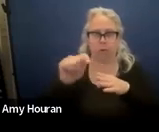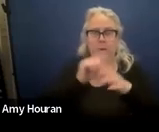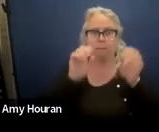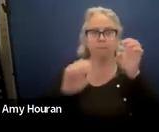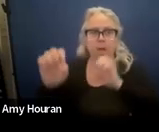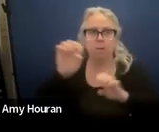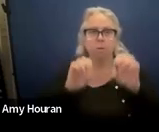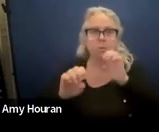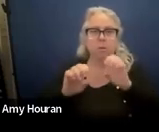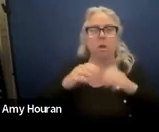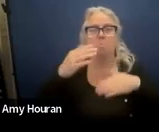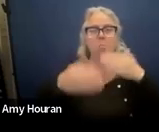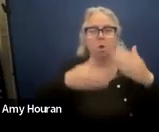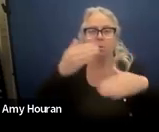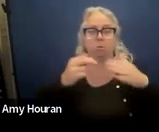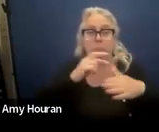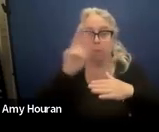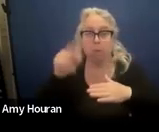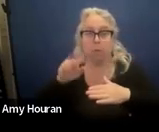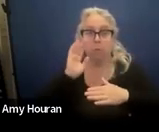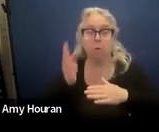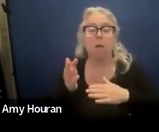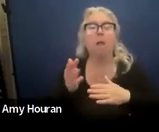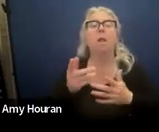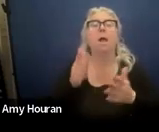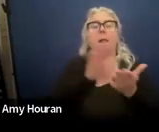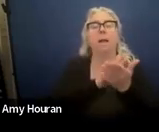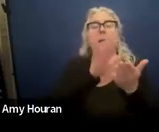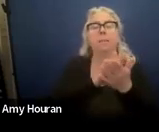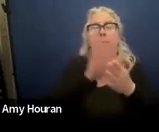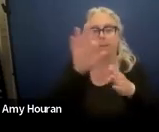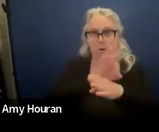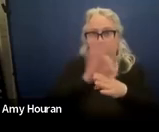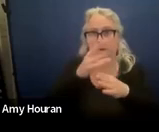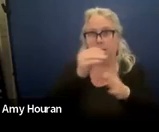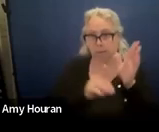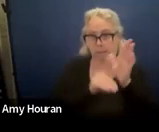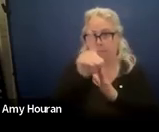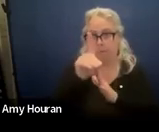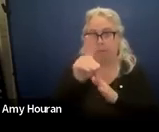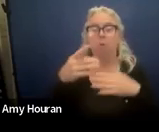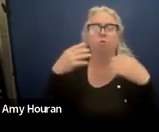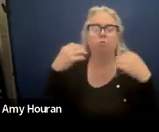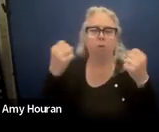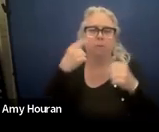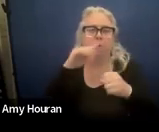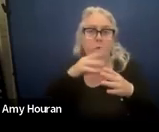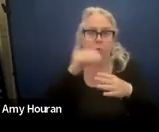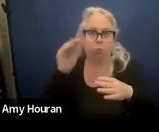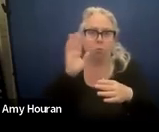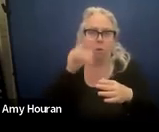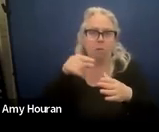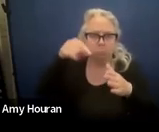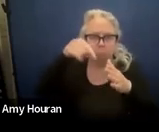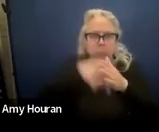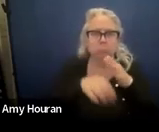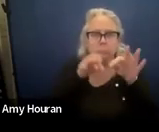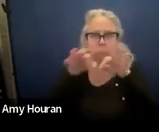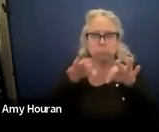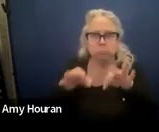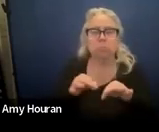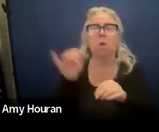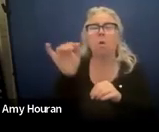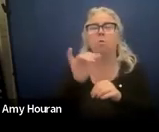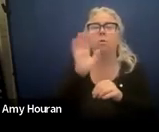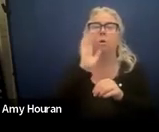results will give you the academic functional and developmental strengths for your student which will go into more detail it will also give